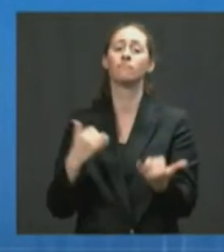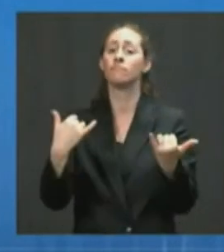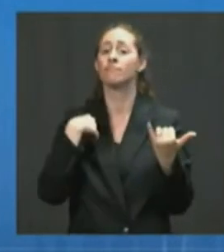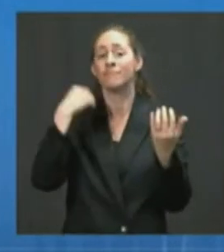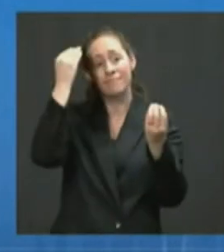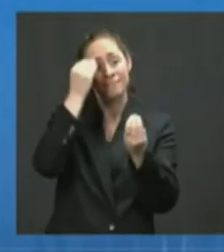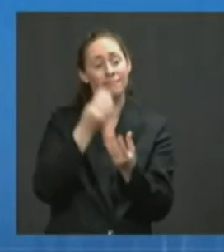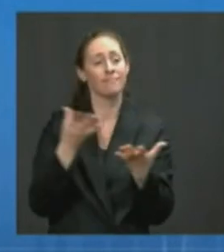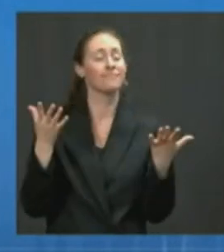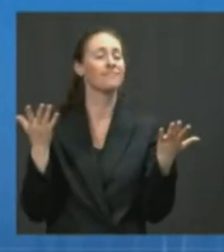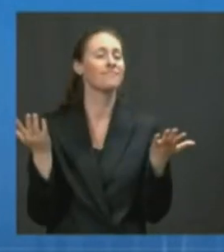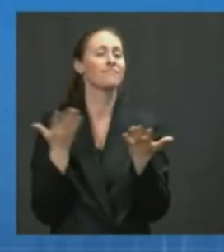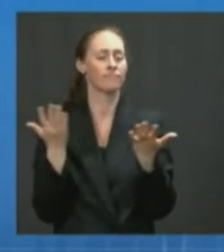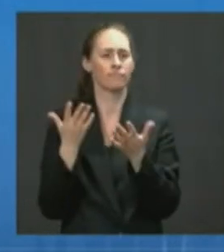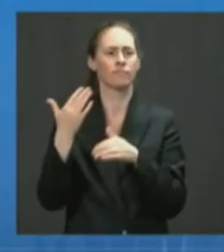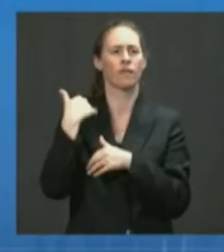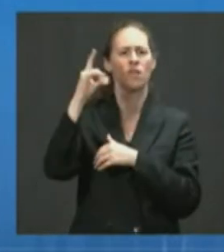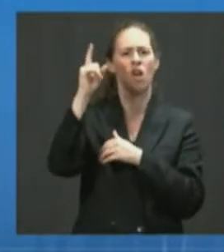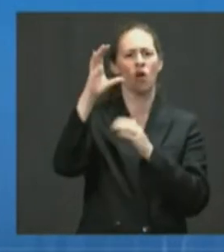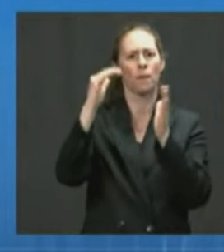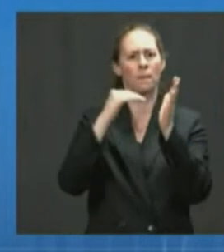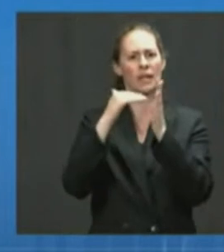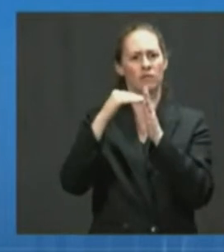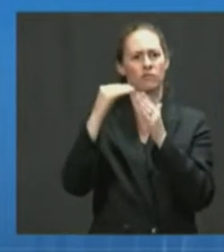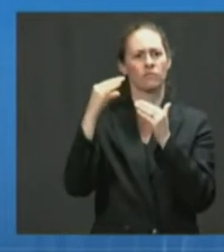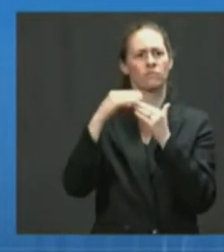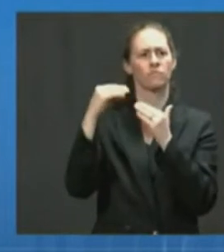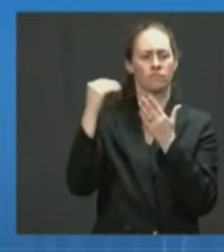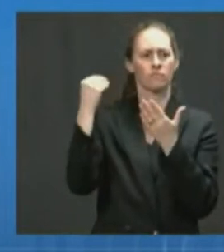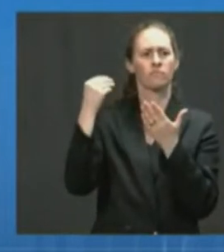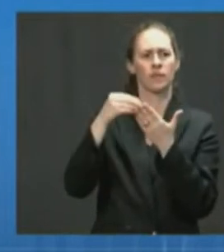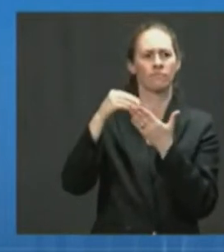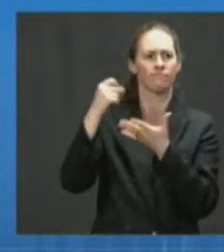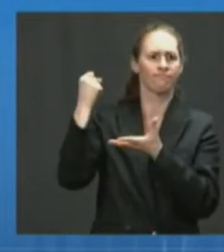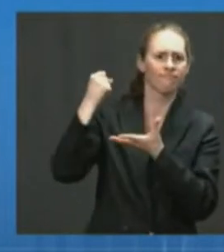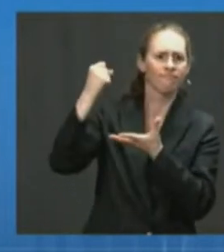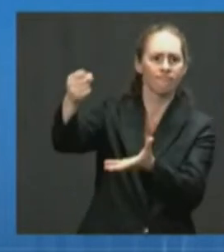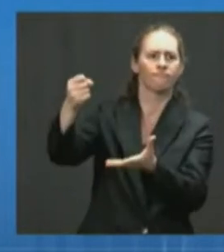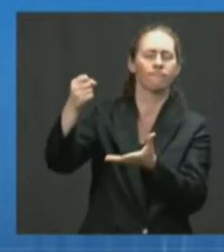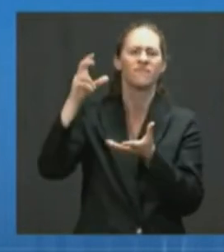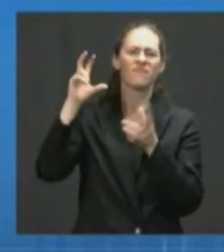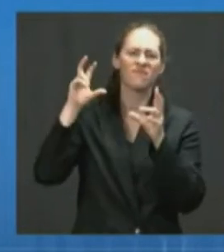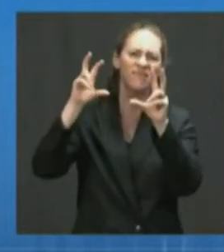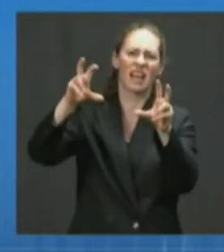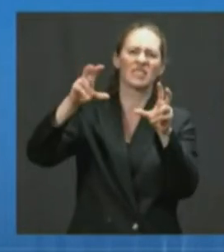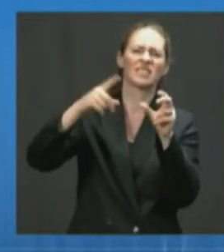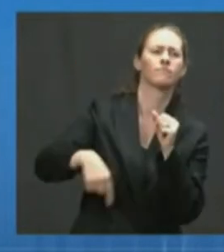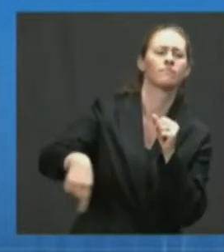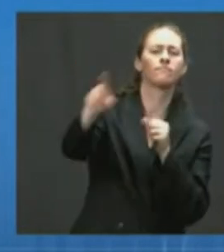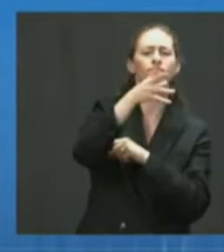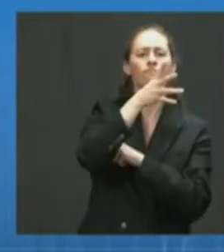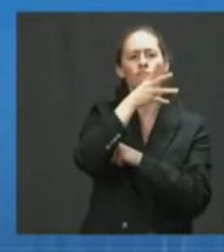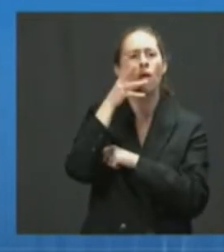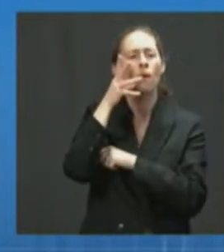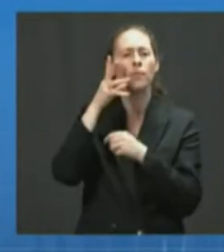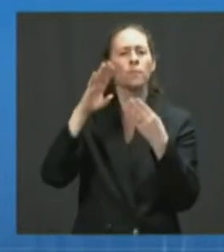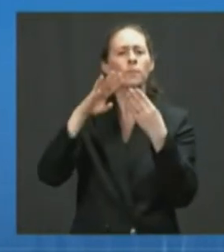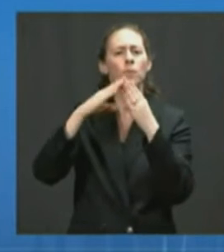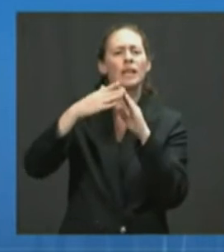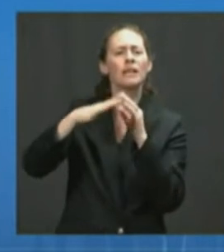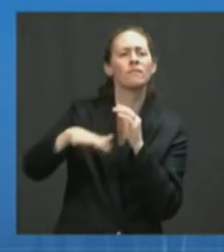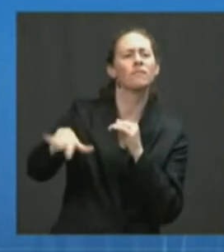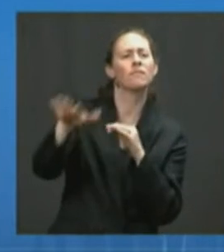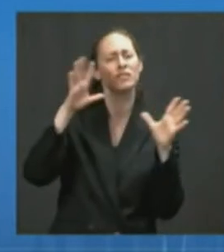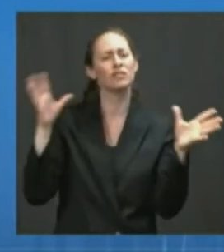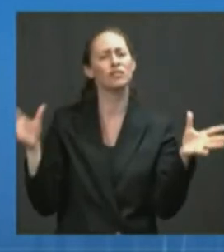million to rural health clinics to support vaccine education and outreach efforts in these communities. We are where